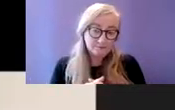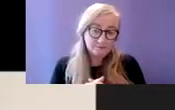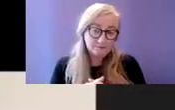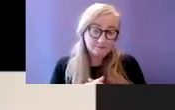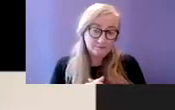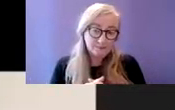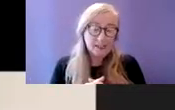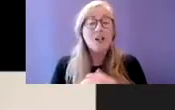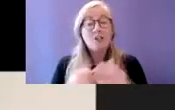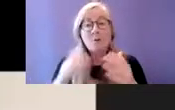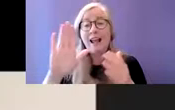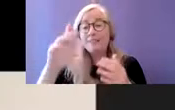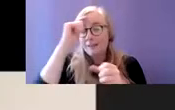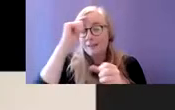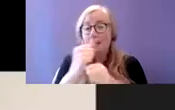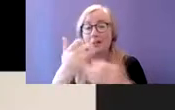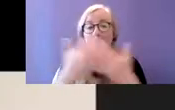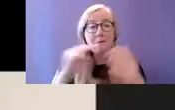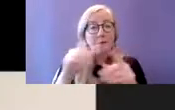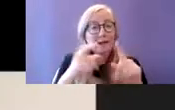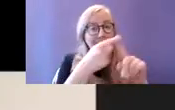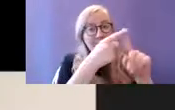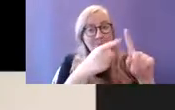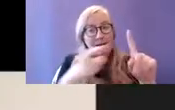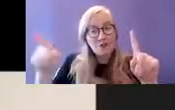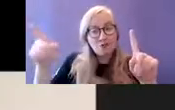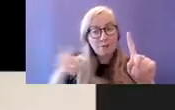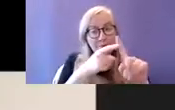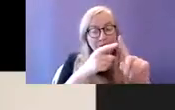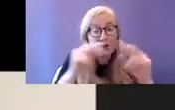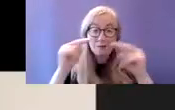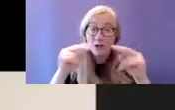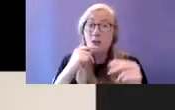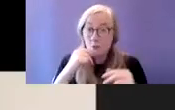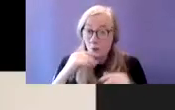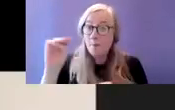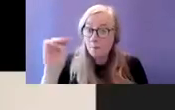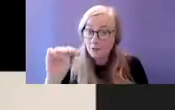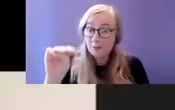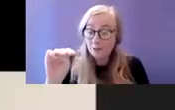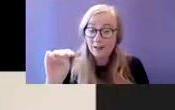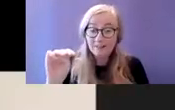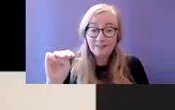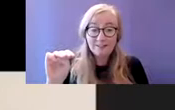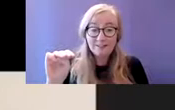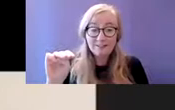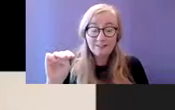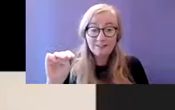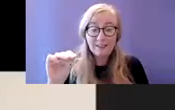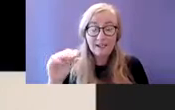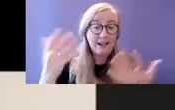would say it's possible to assume that fear of one's safety could be the main contributor